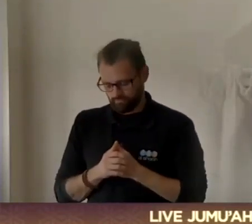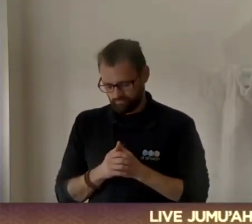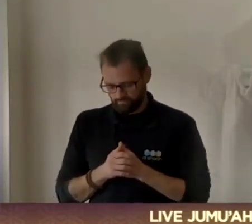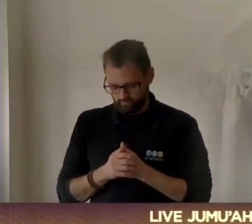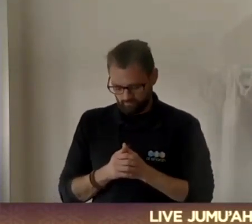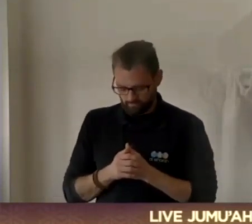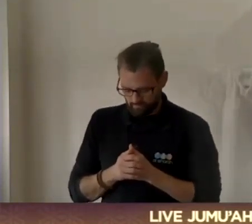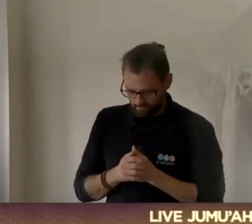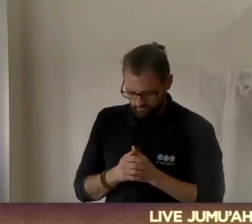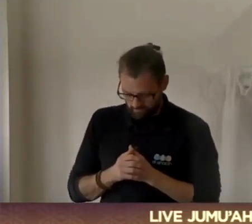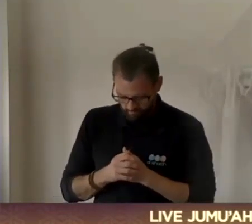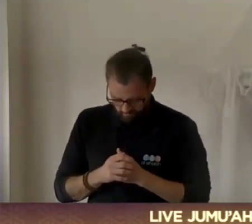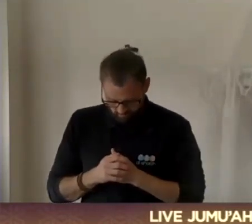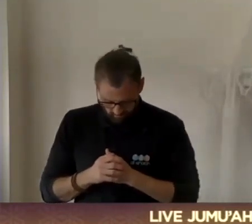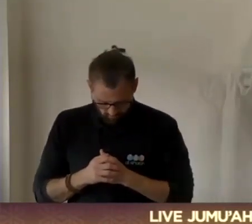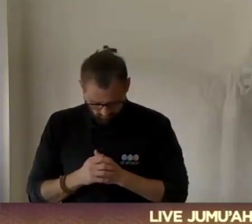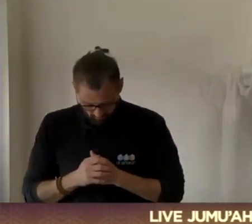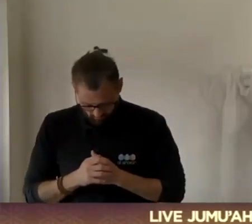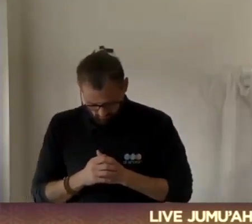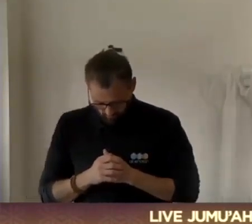astaghfiruhu innahu huwa al-ghafooru ar-raheem.